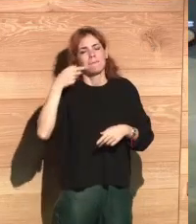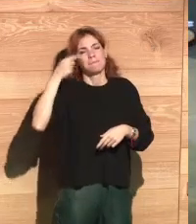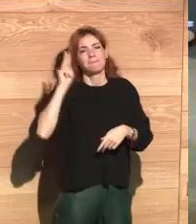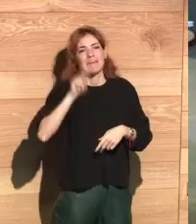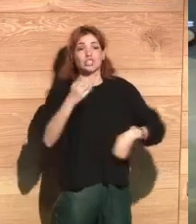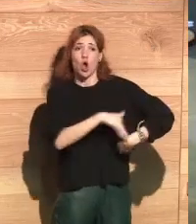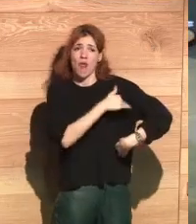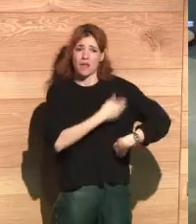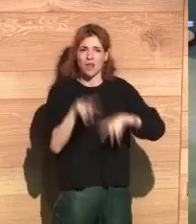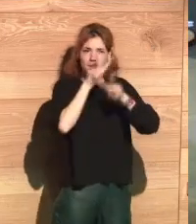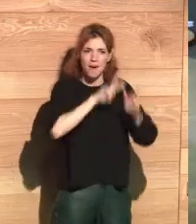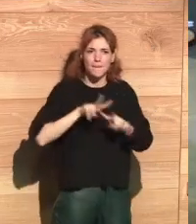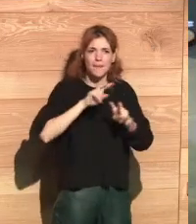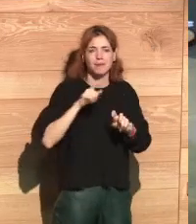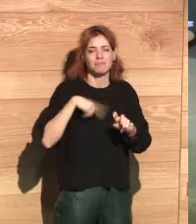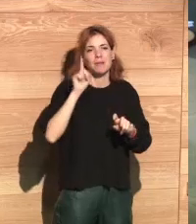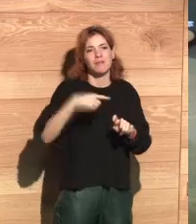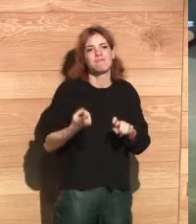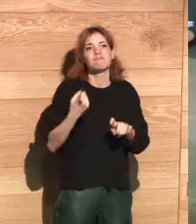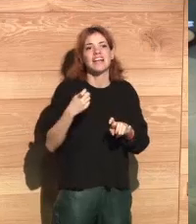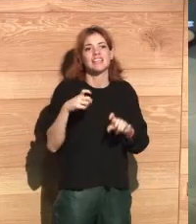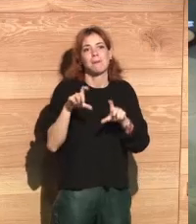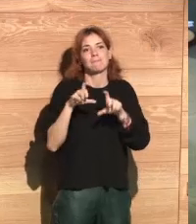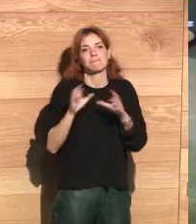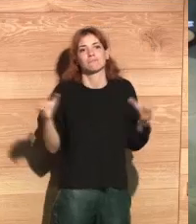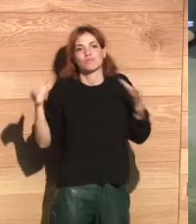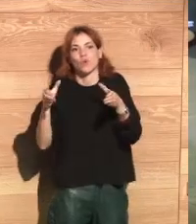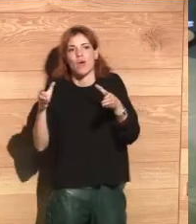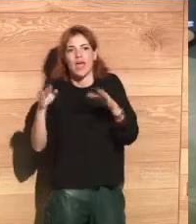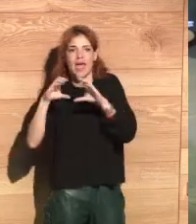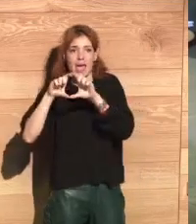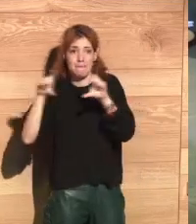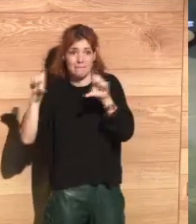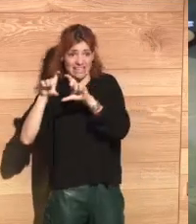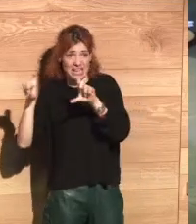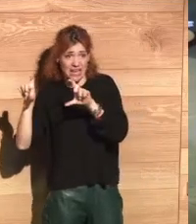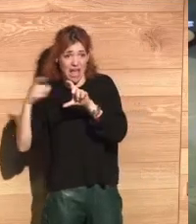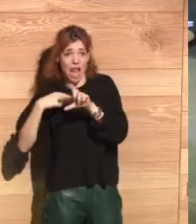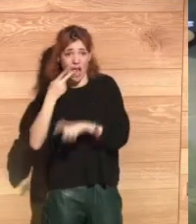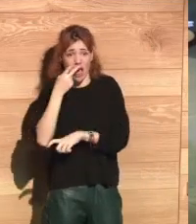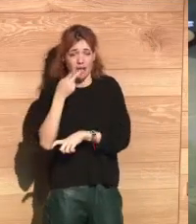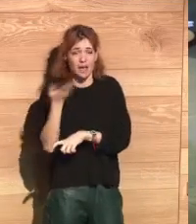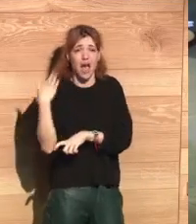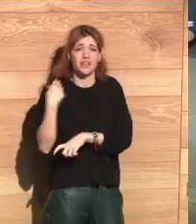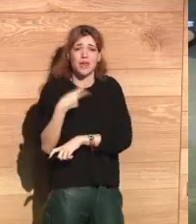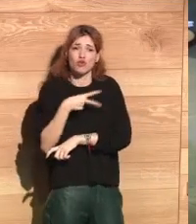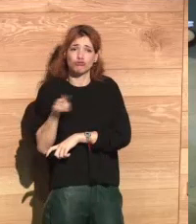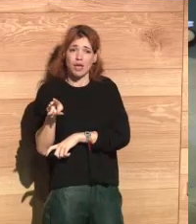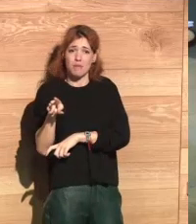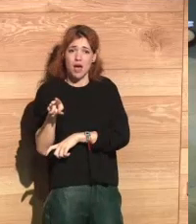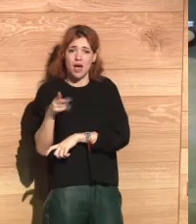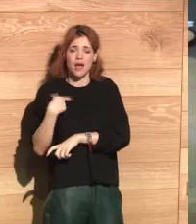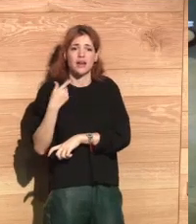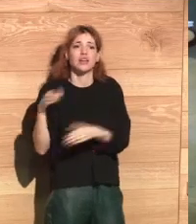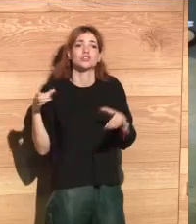product. Now, we still need to have the view from the companies. I think that we are all aware that two